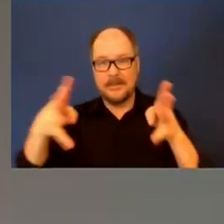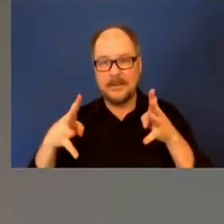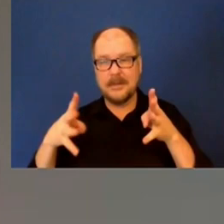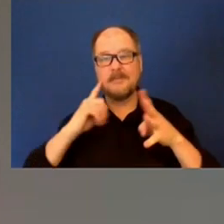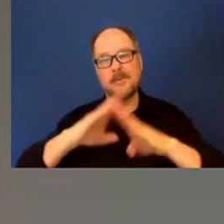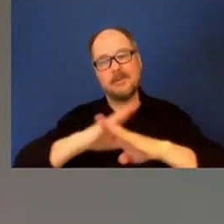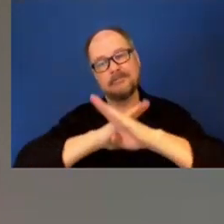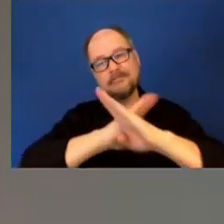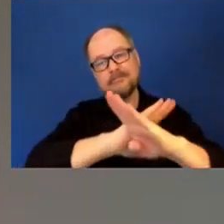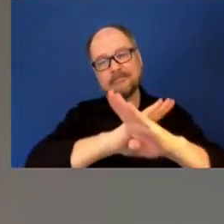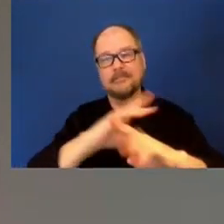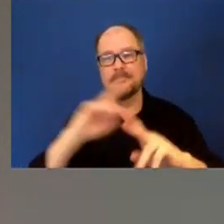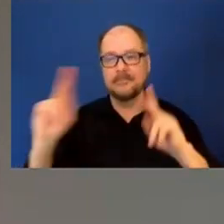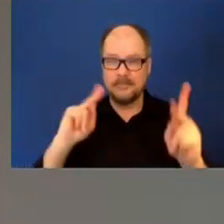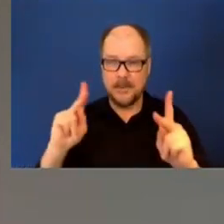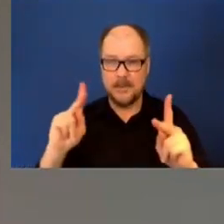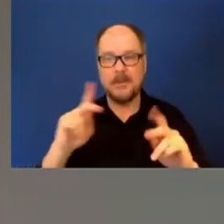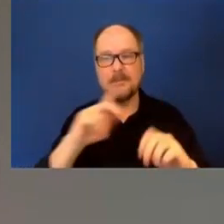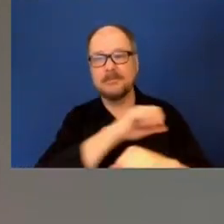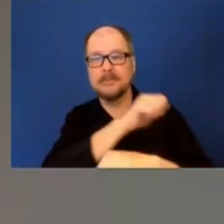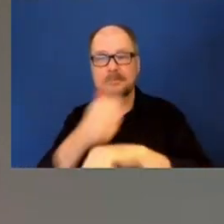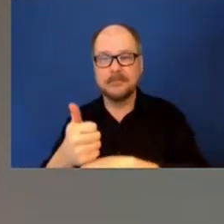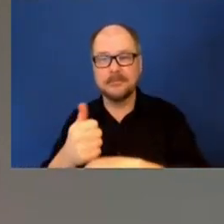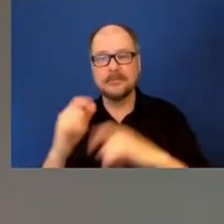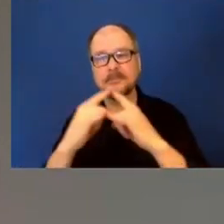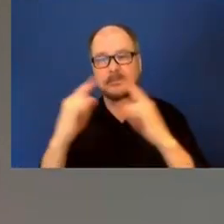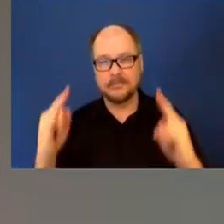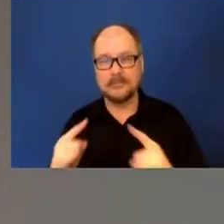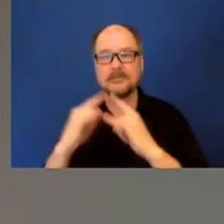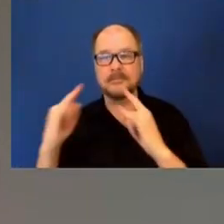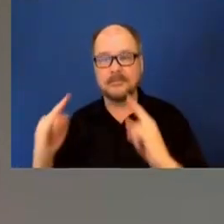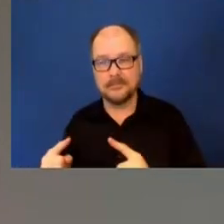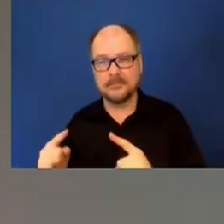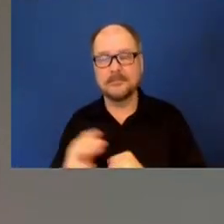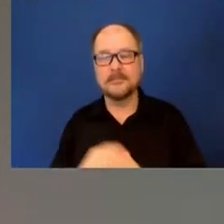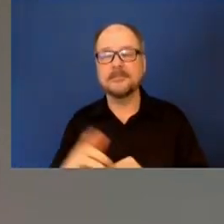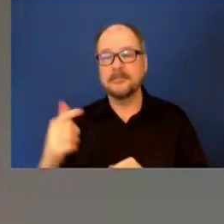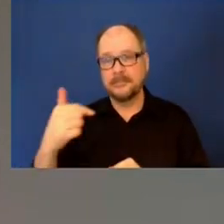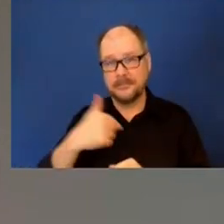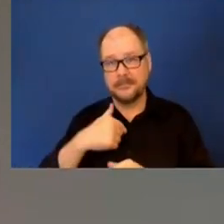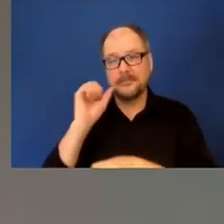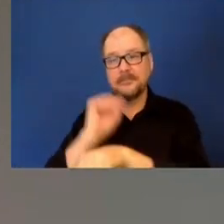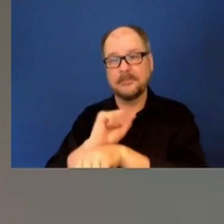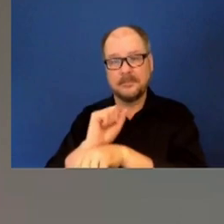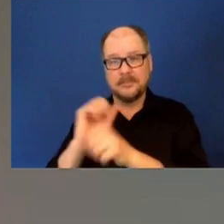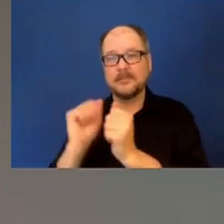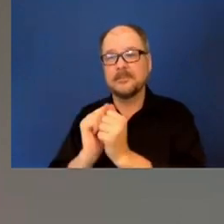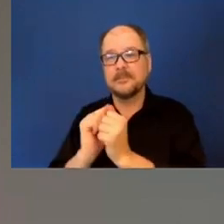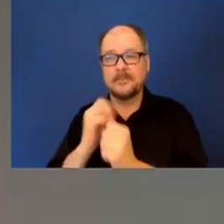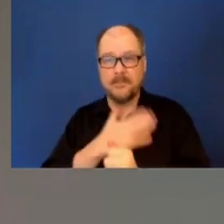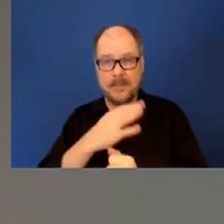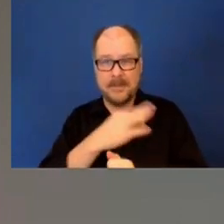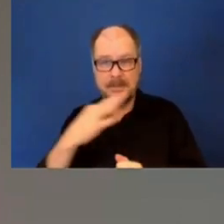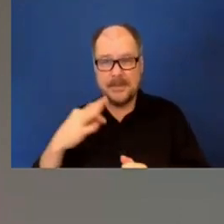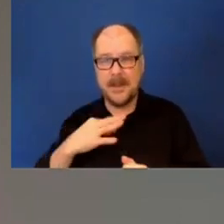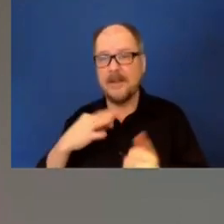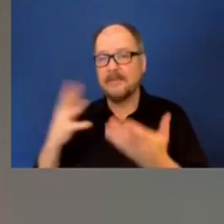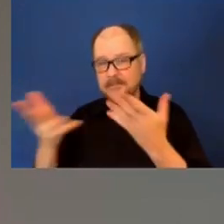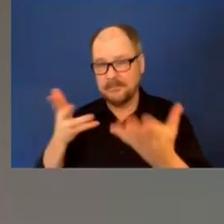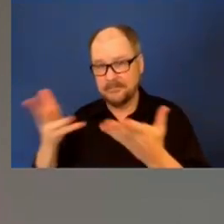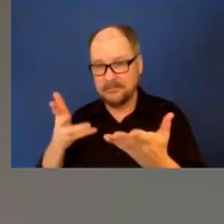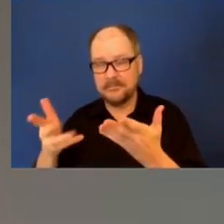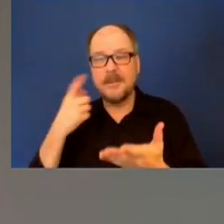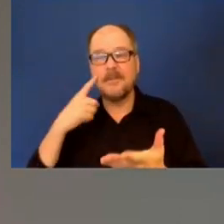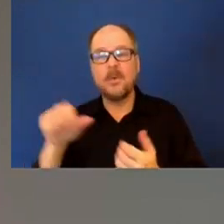from happening again. So we know that it's going to happen on some of the sites. I am working with my staff to have a look at some of the other